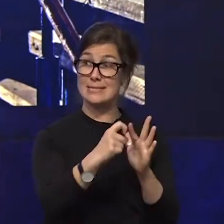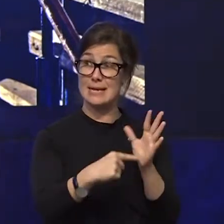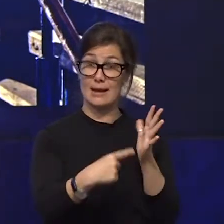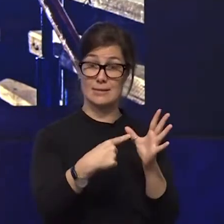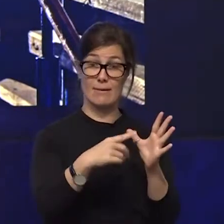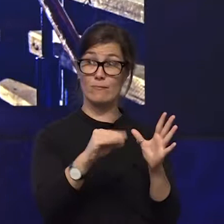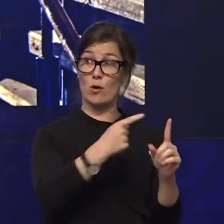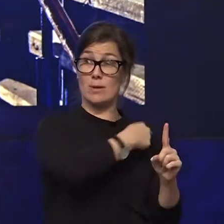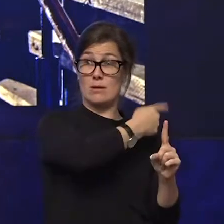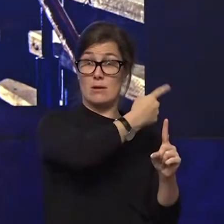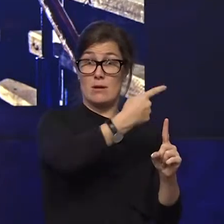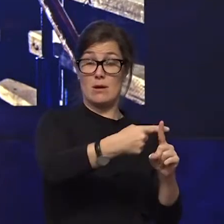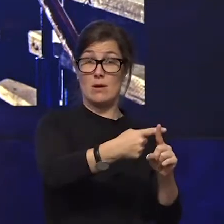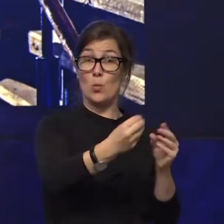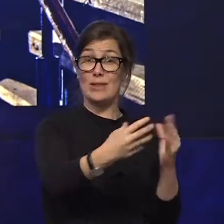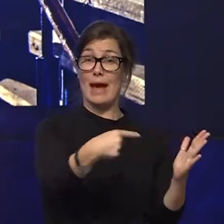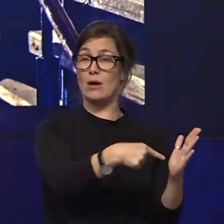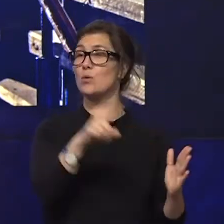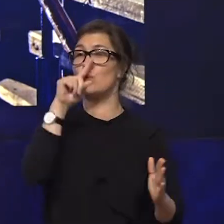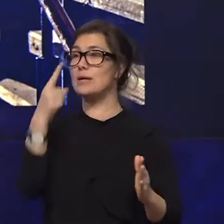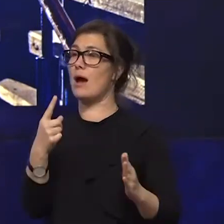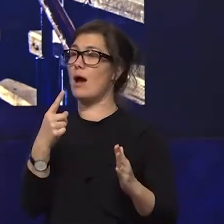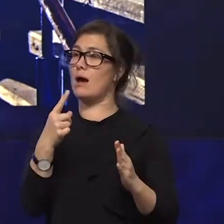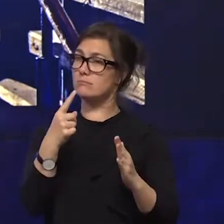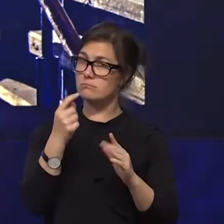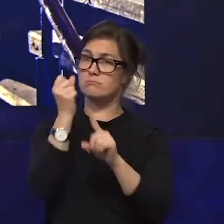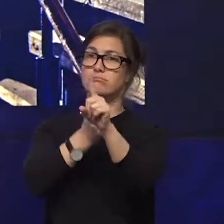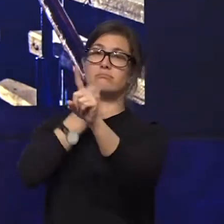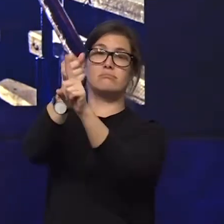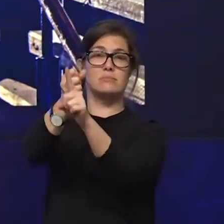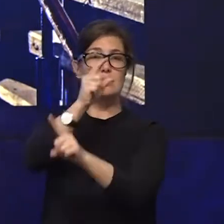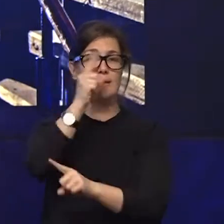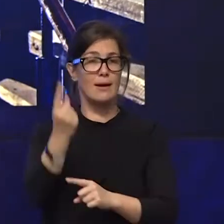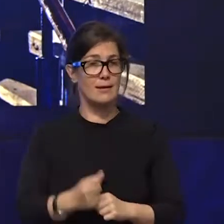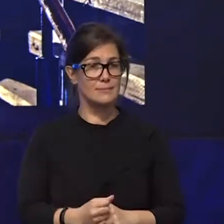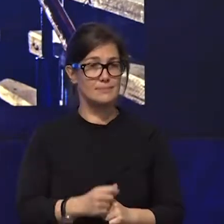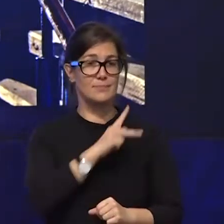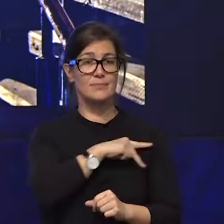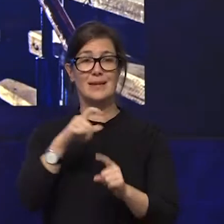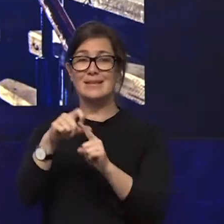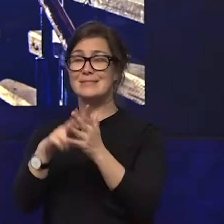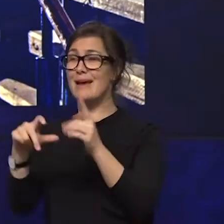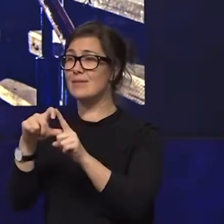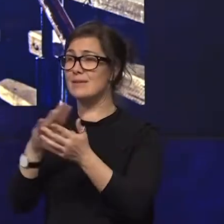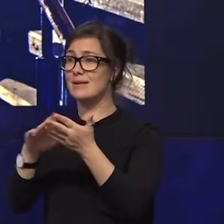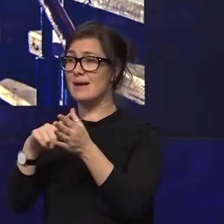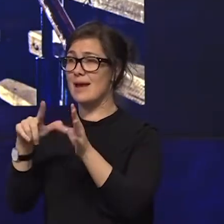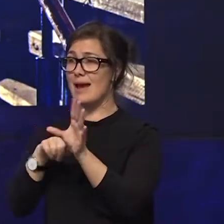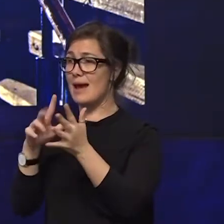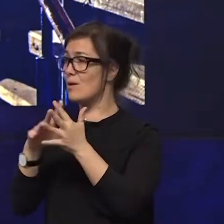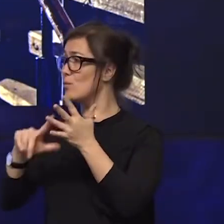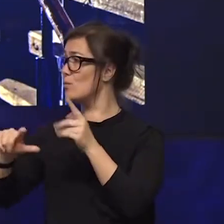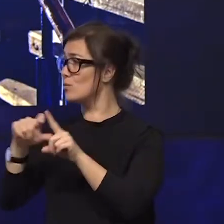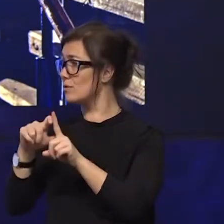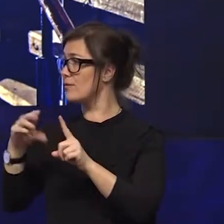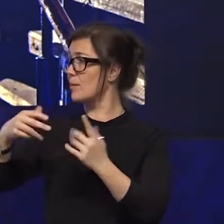we heard from professor david haywood from our sponsor future social services institute